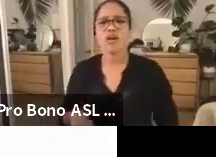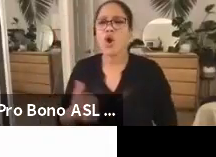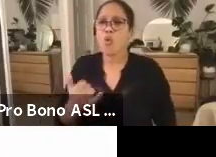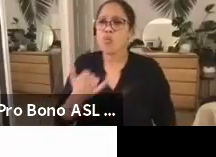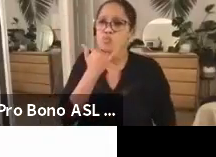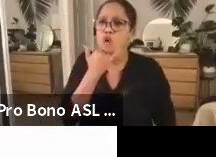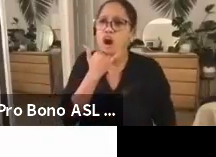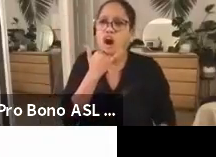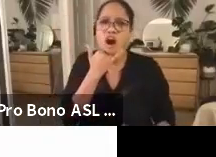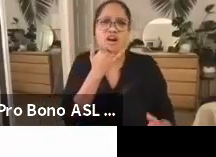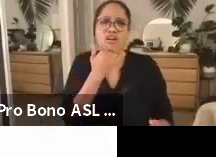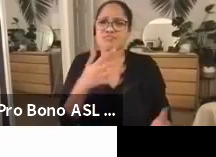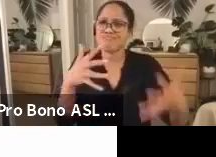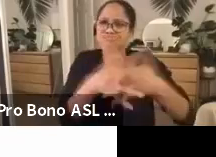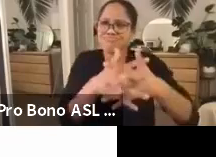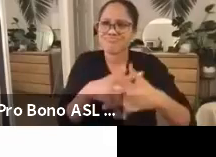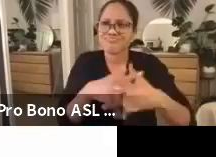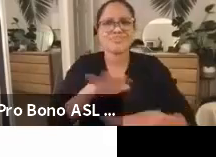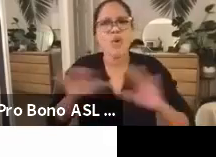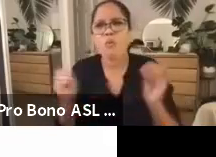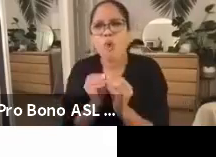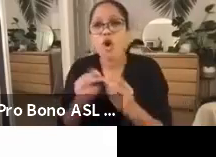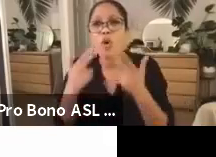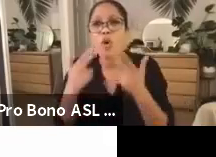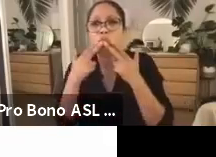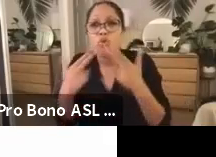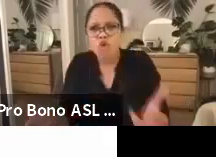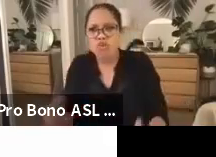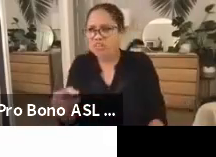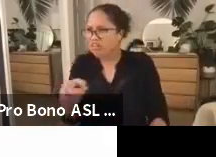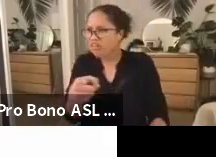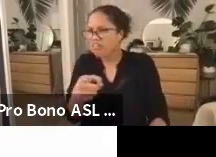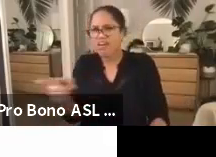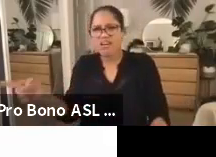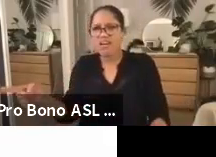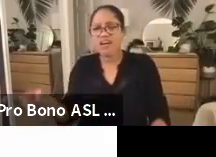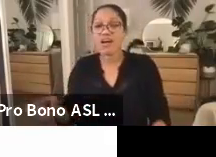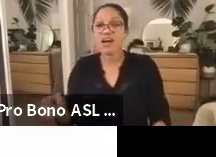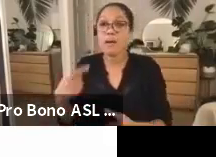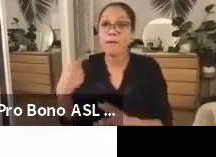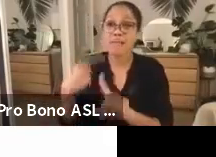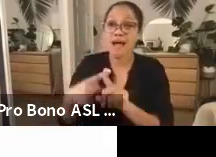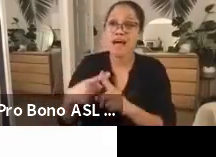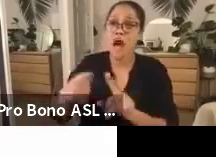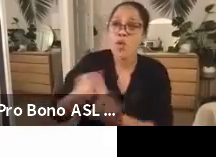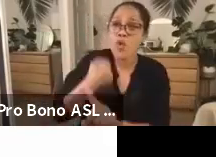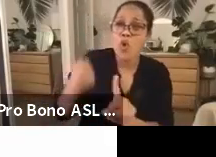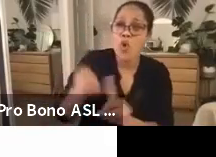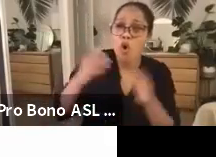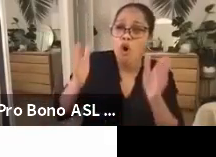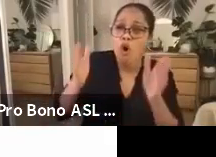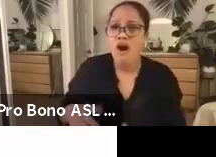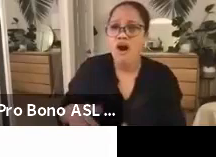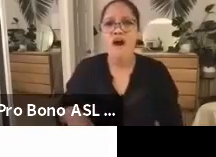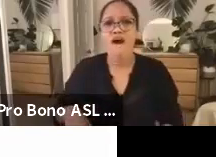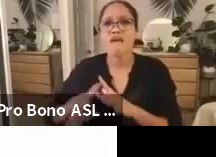innocent people while abusers with money are left to go free again and again and again.